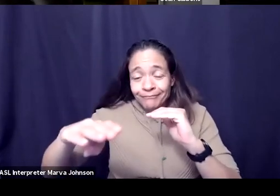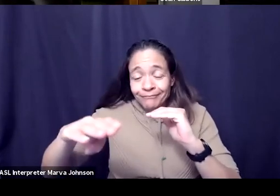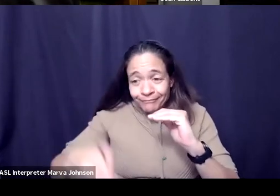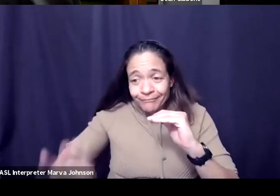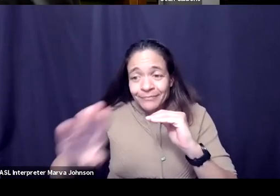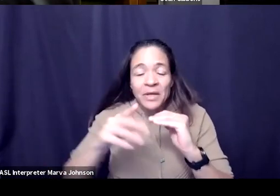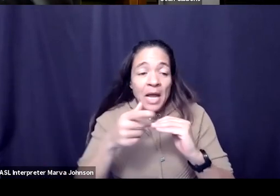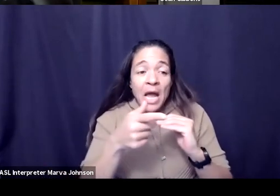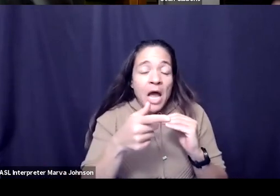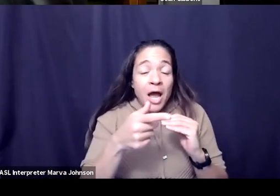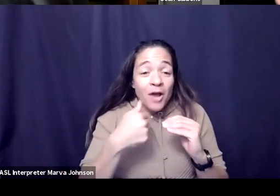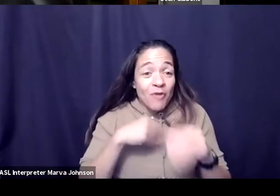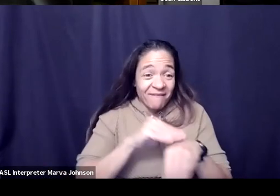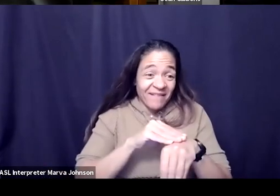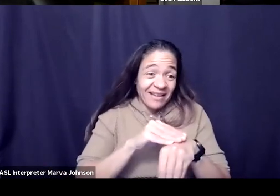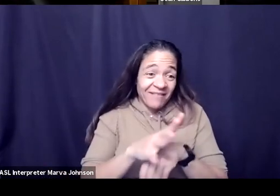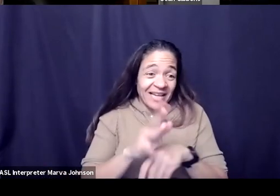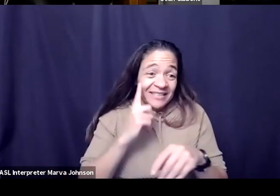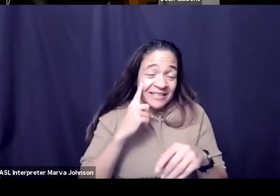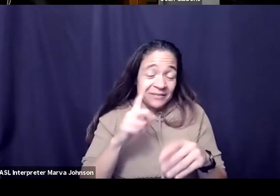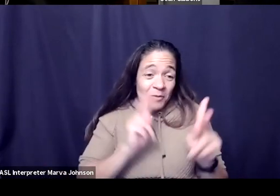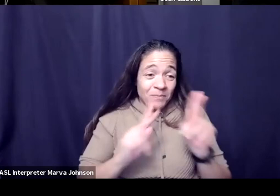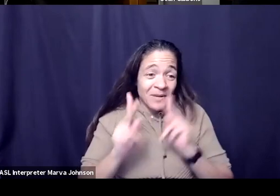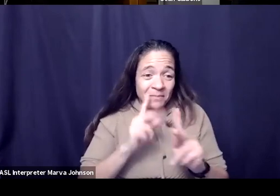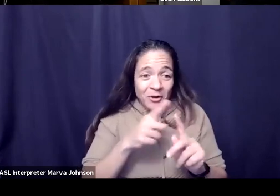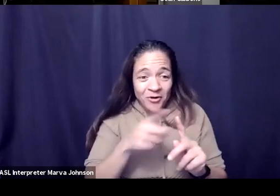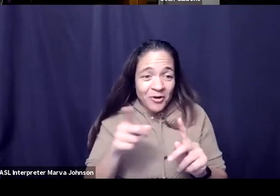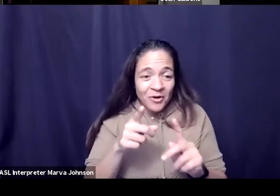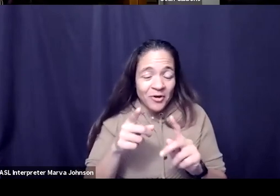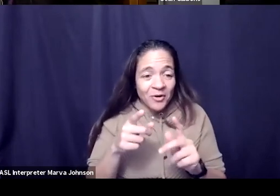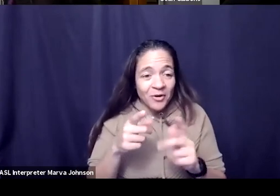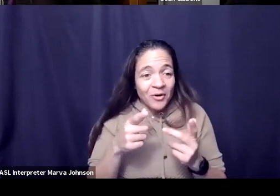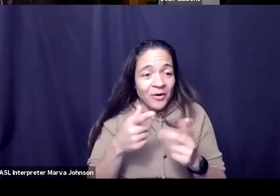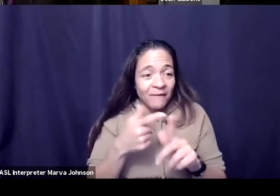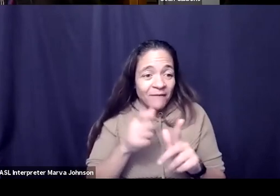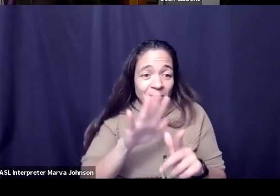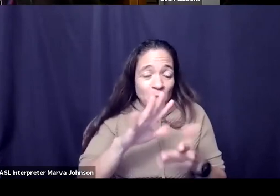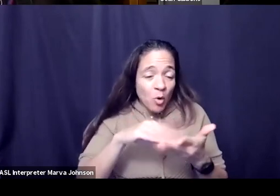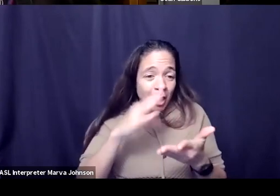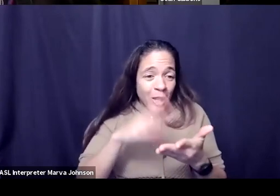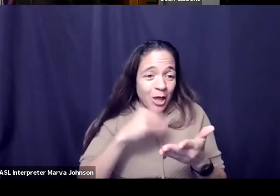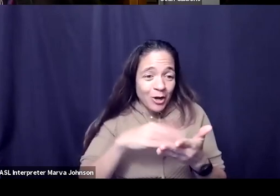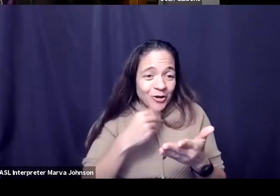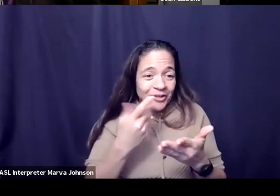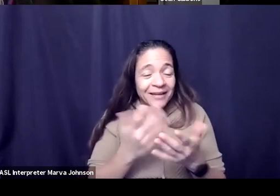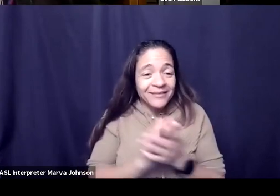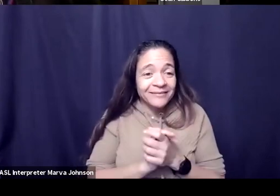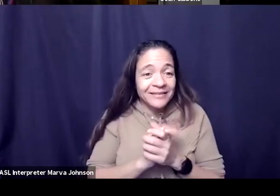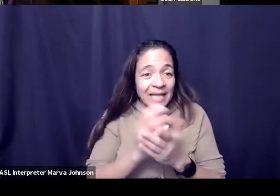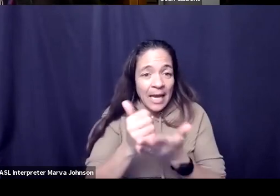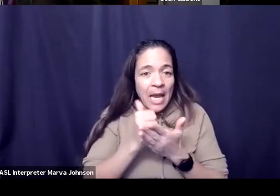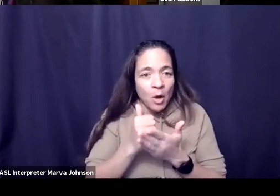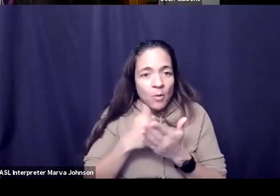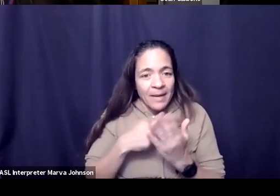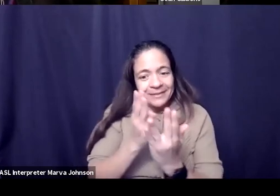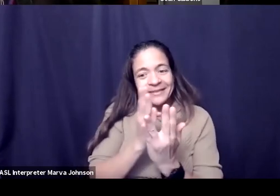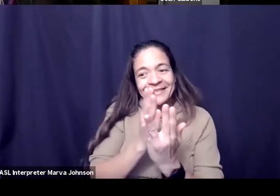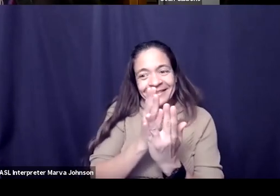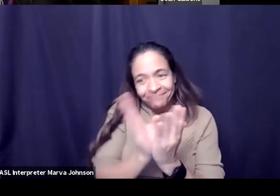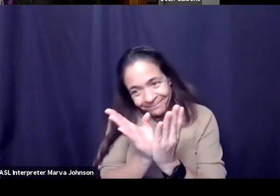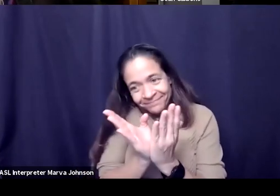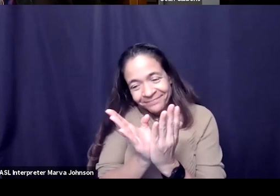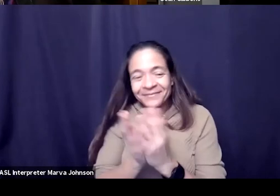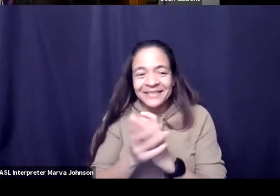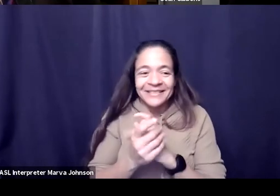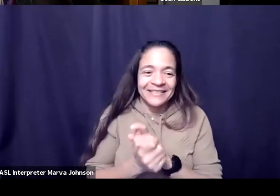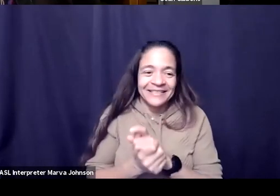on what you've learned this year in leading guiding and helping to build some communities to get us to the other side or to help us find our way